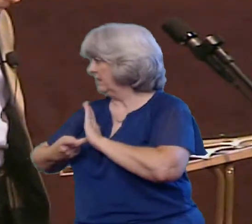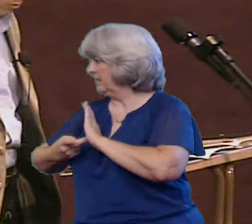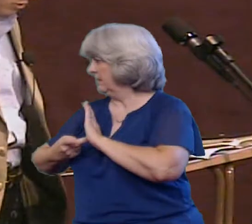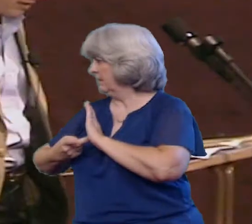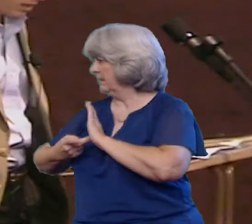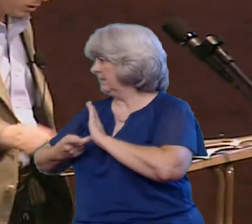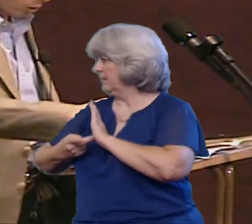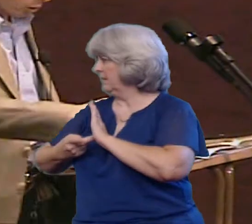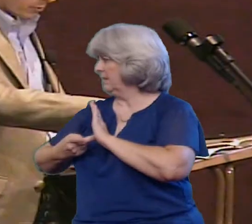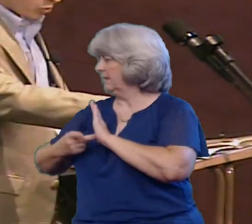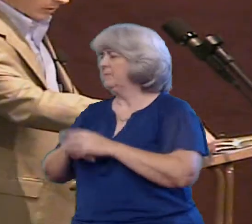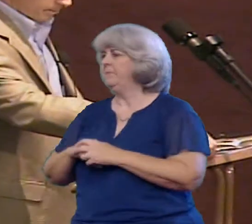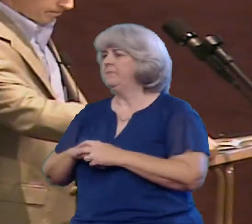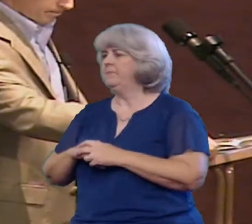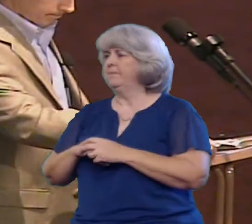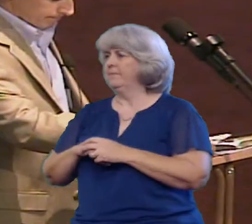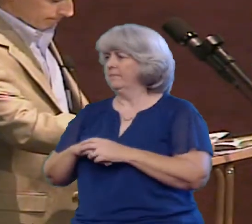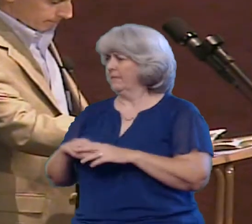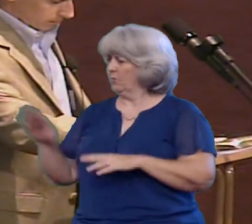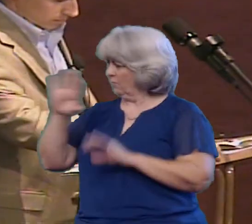Is your family purpose-driven?